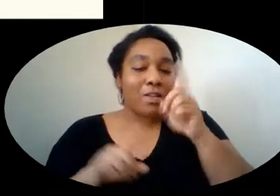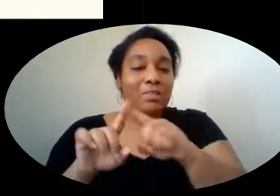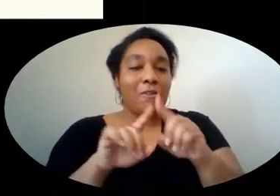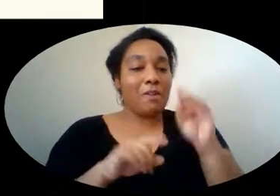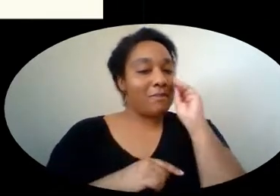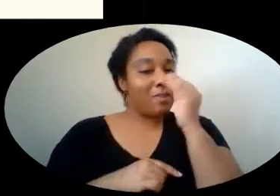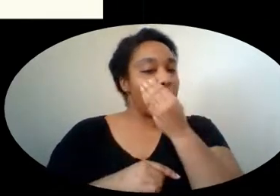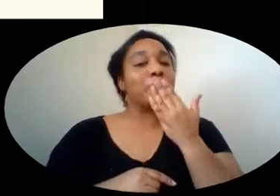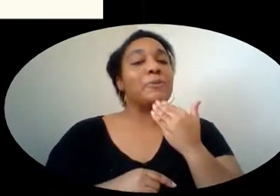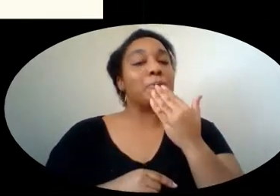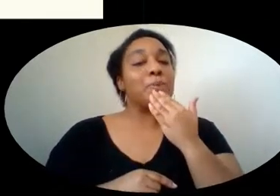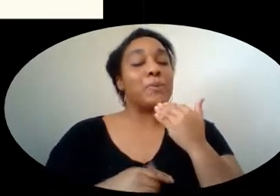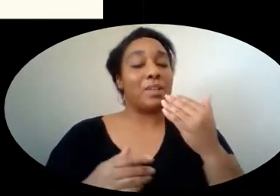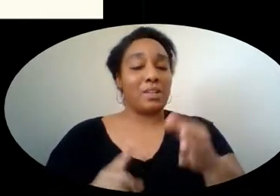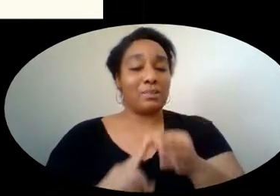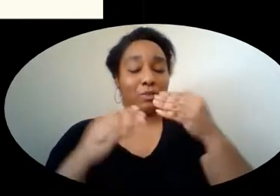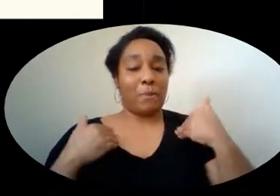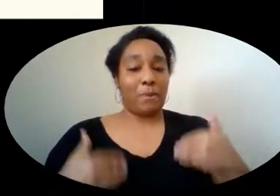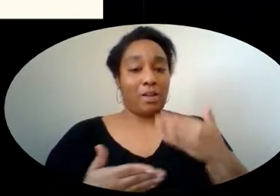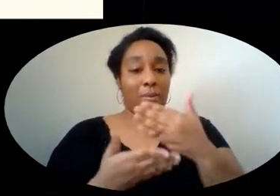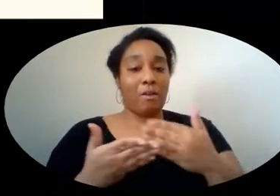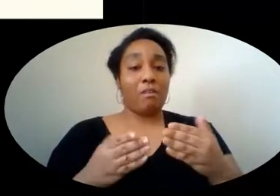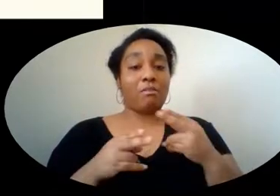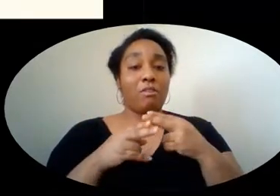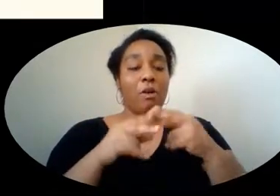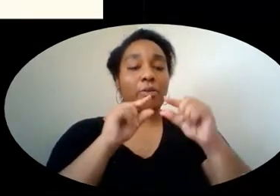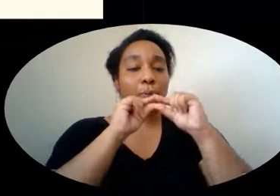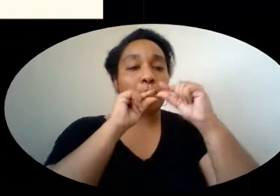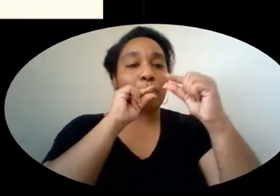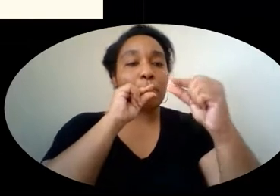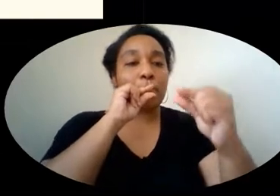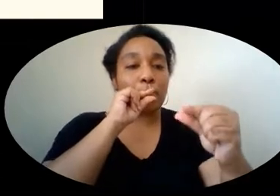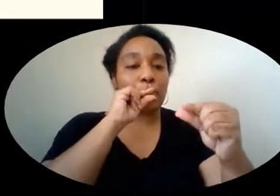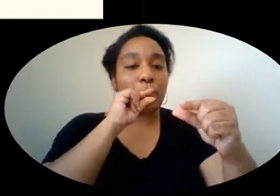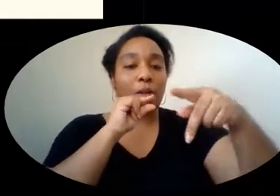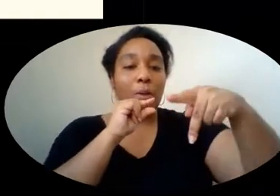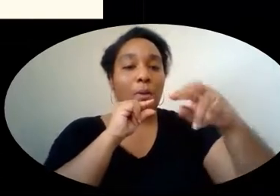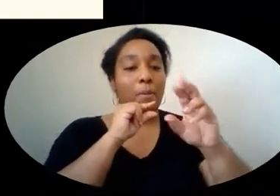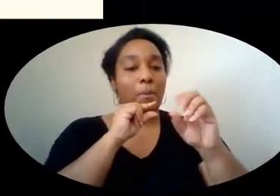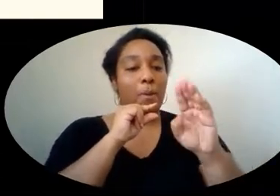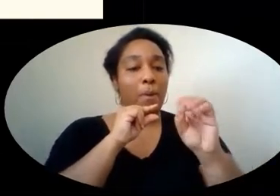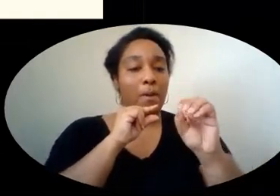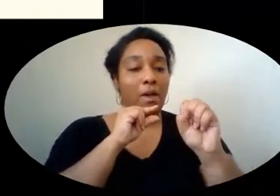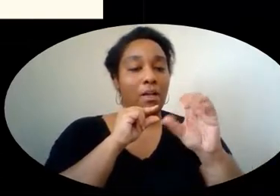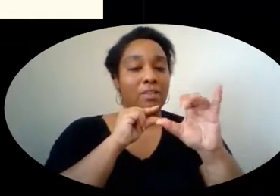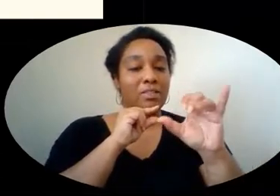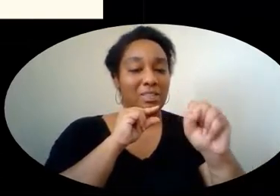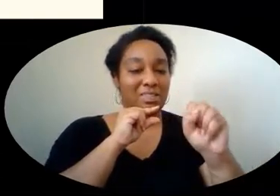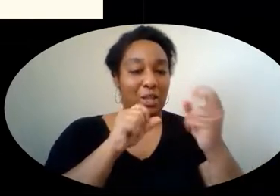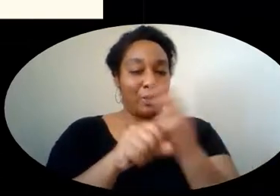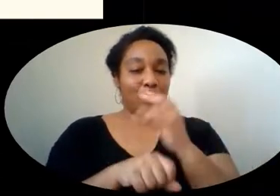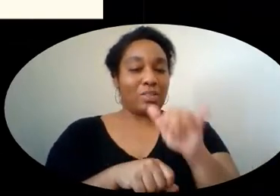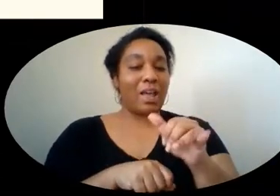They have a special body part called a proboscis, which is like a long straw butterflies use to drink.